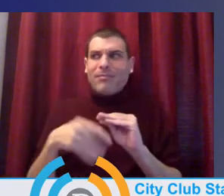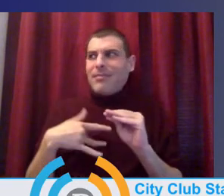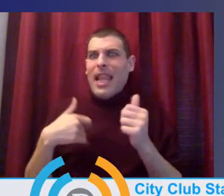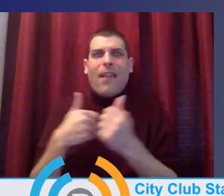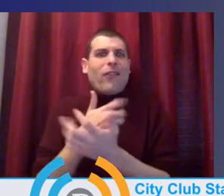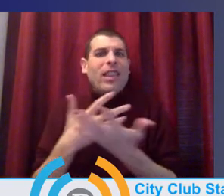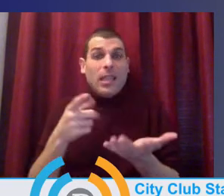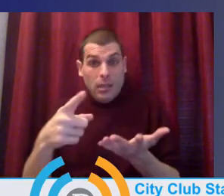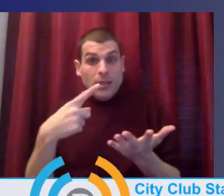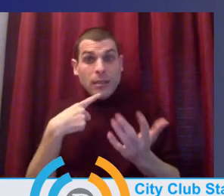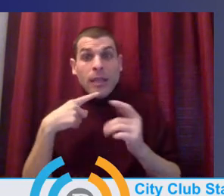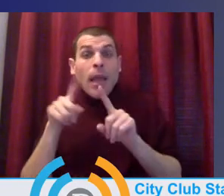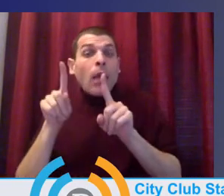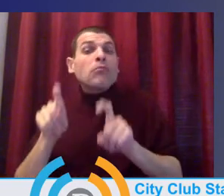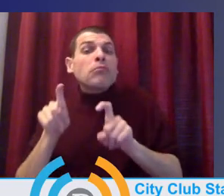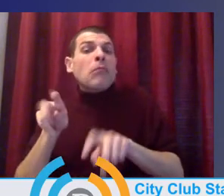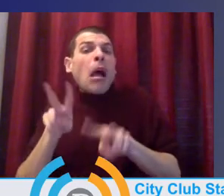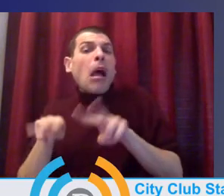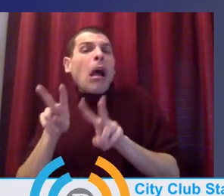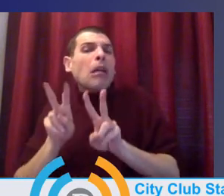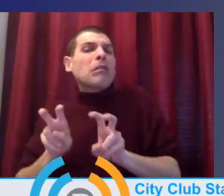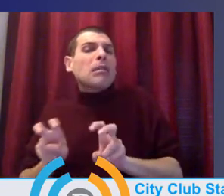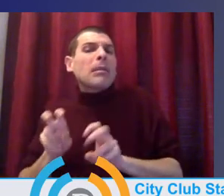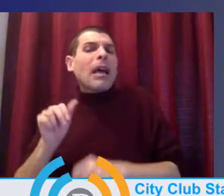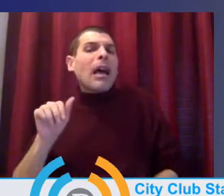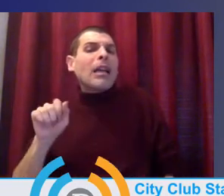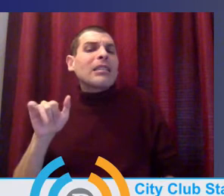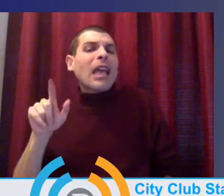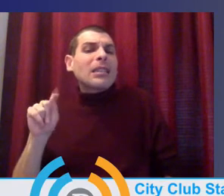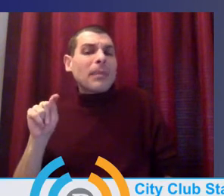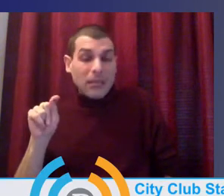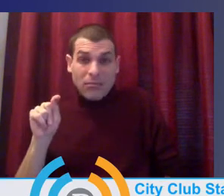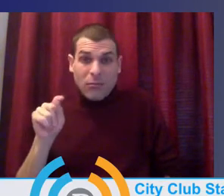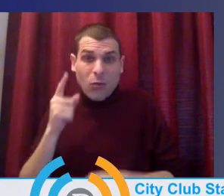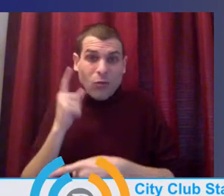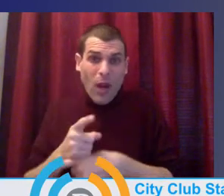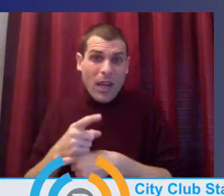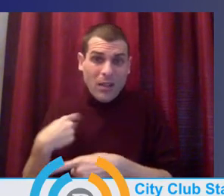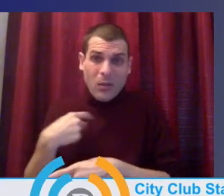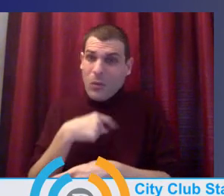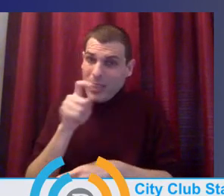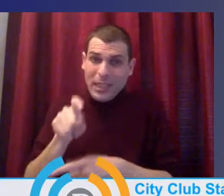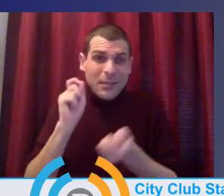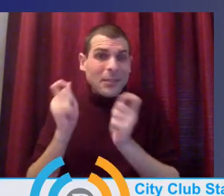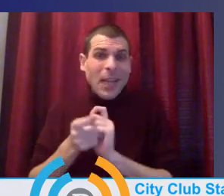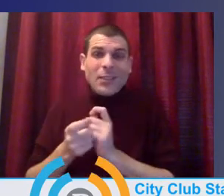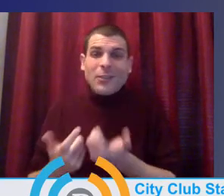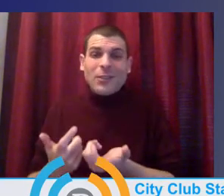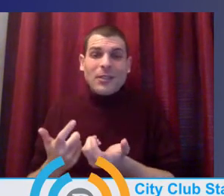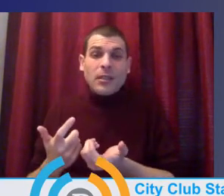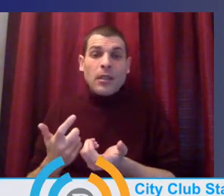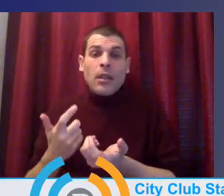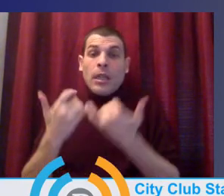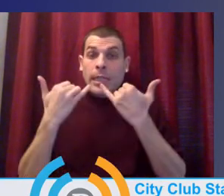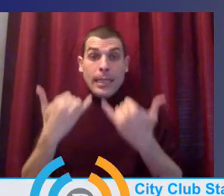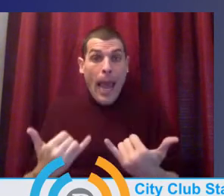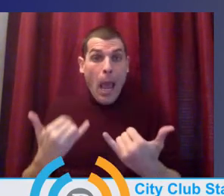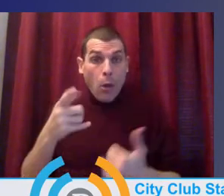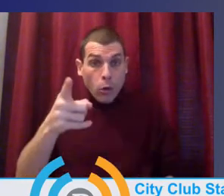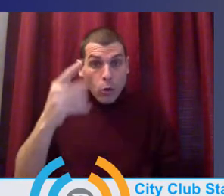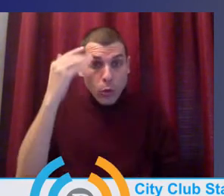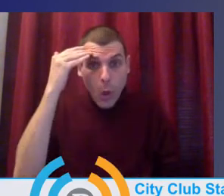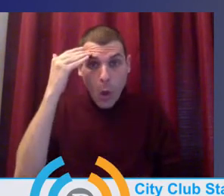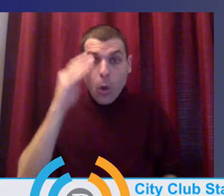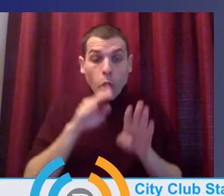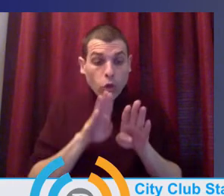look like when it's authentic? How do we rethink the early education continuum? If we know our students develop in varied ways. And so are we prepared